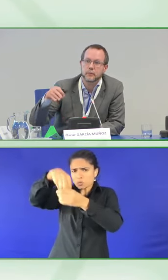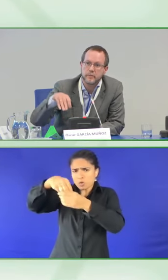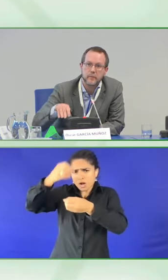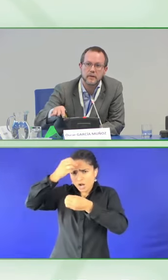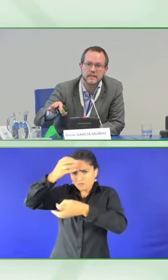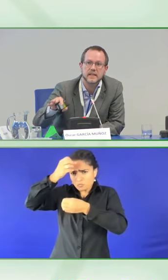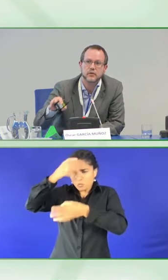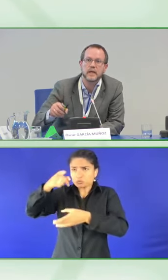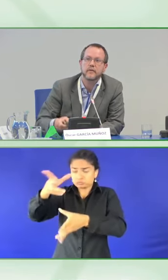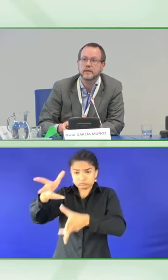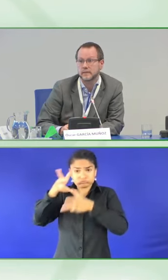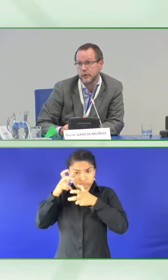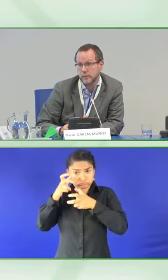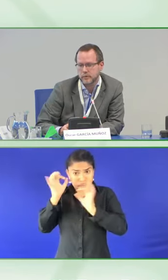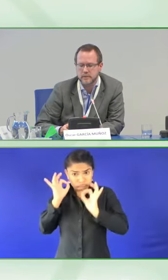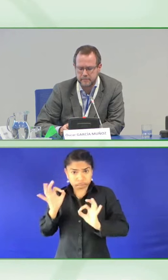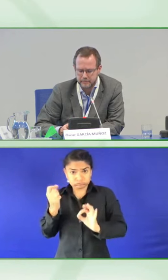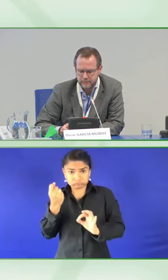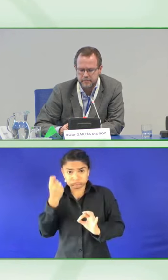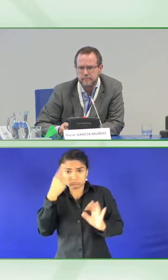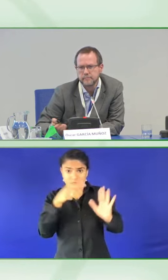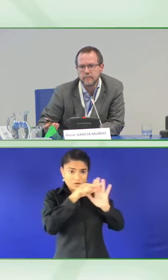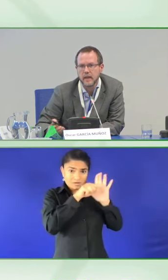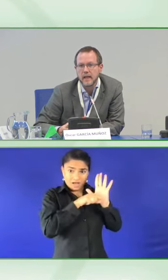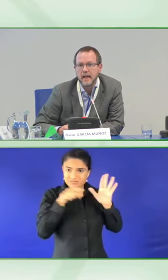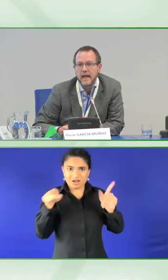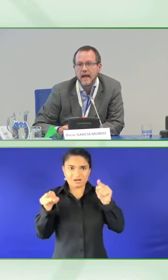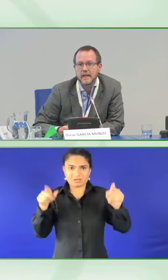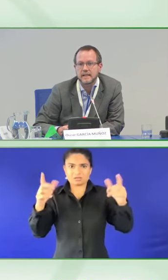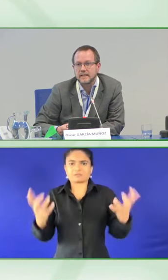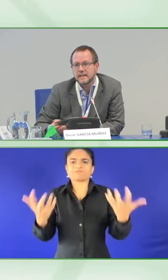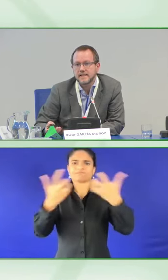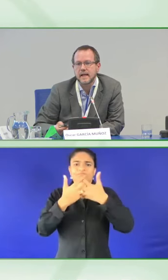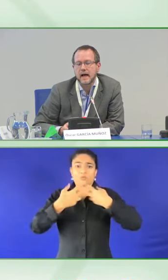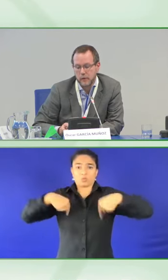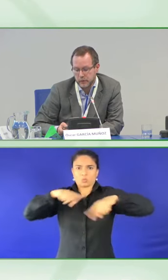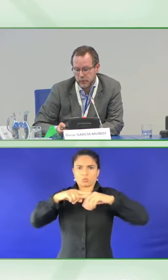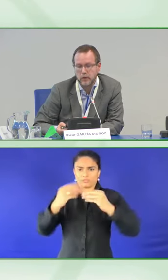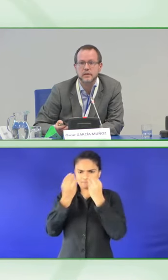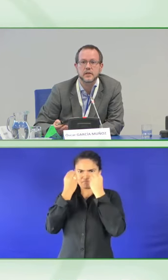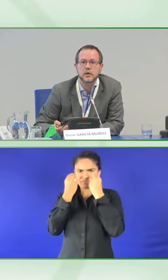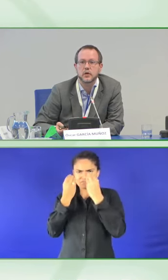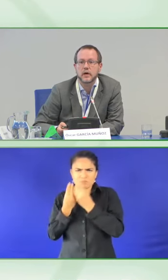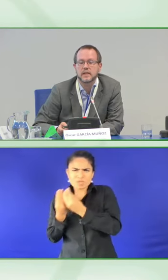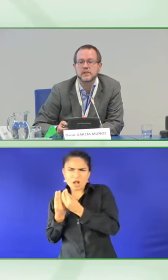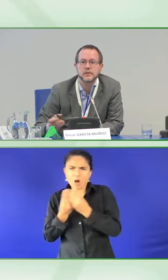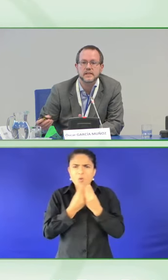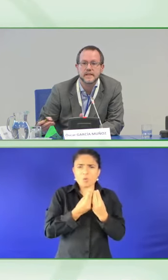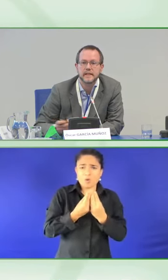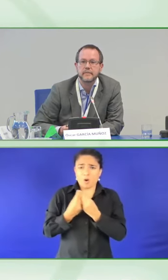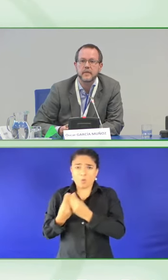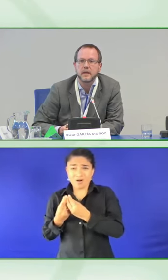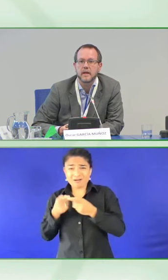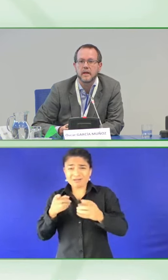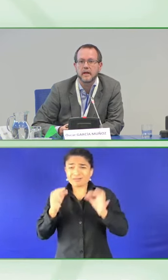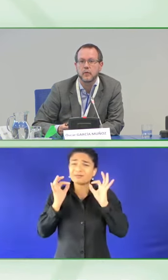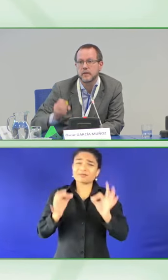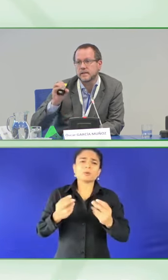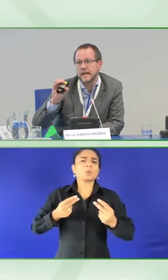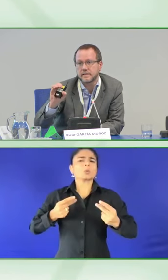difficulties, but with people that are trained for that purpose. And this is how it works. So, as you see,